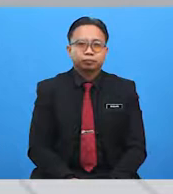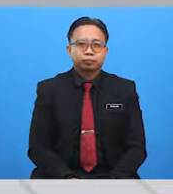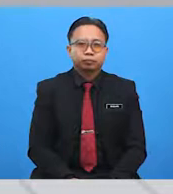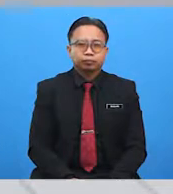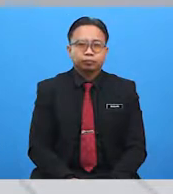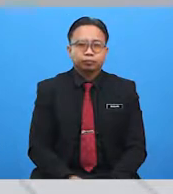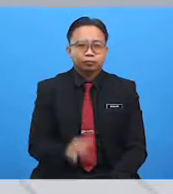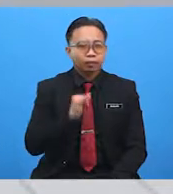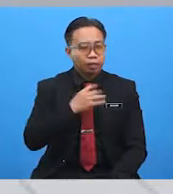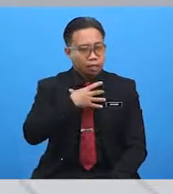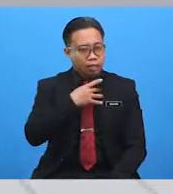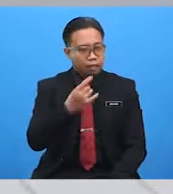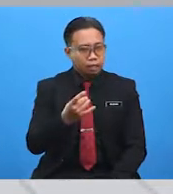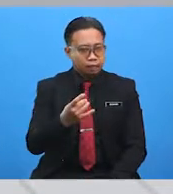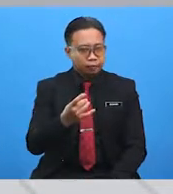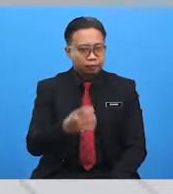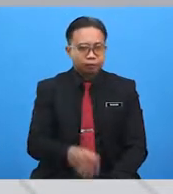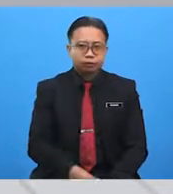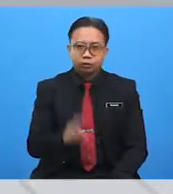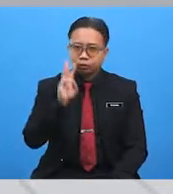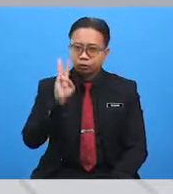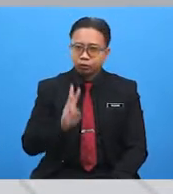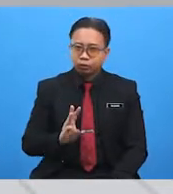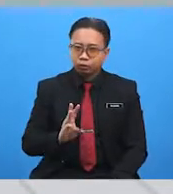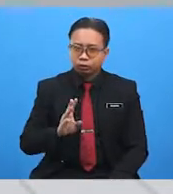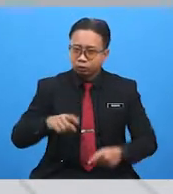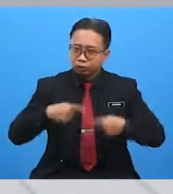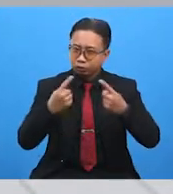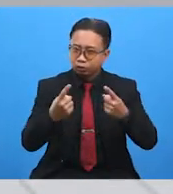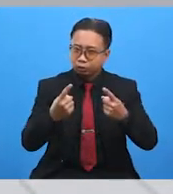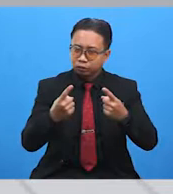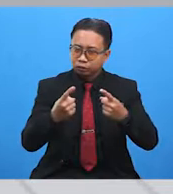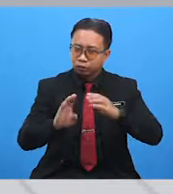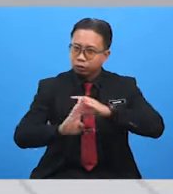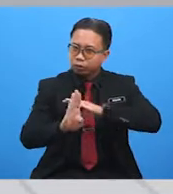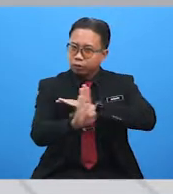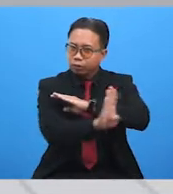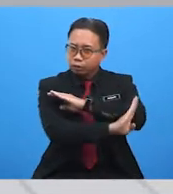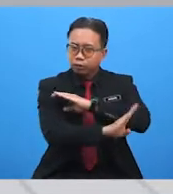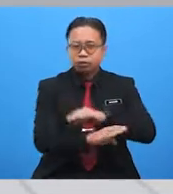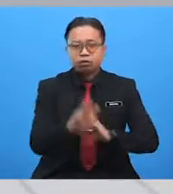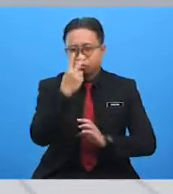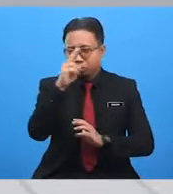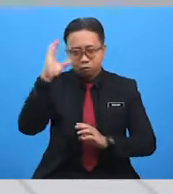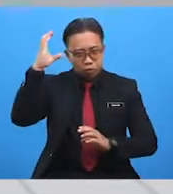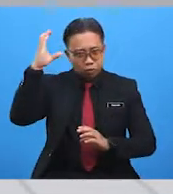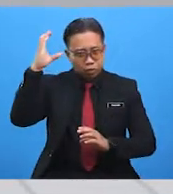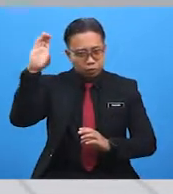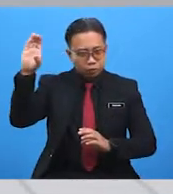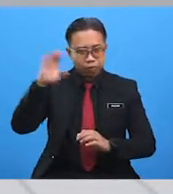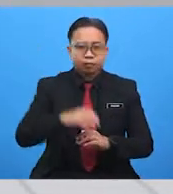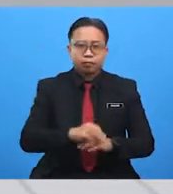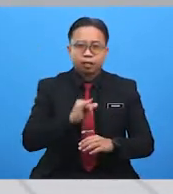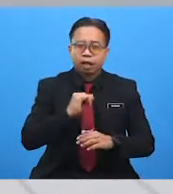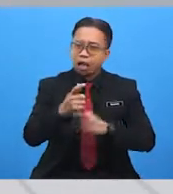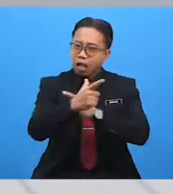I like sunny weather because I can go to the beach and sunbathe. I